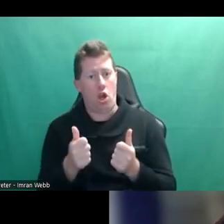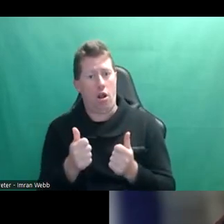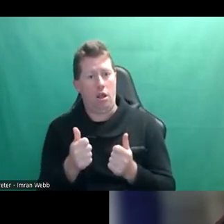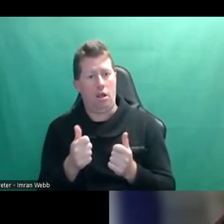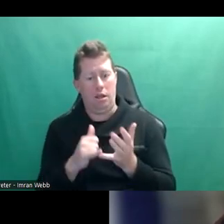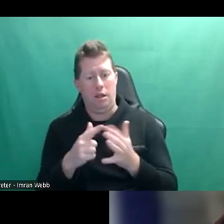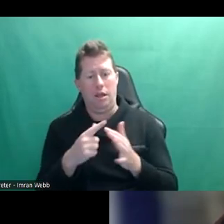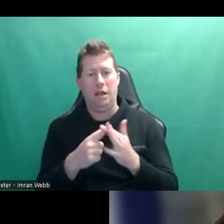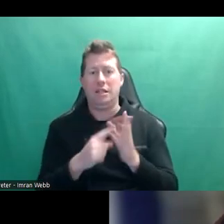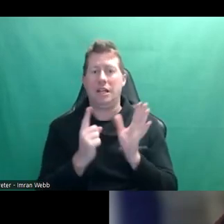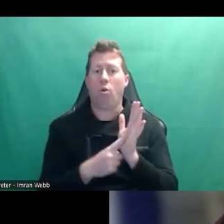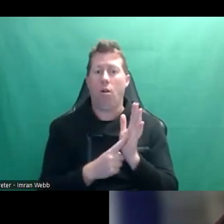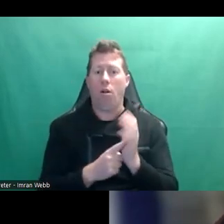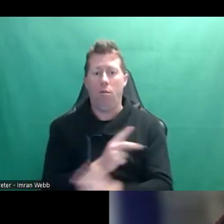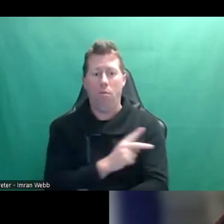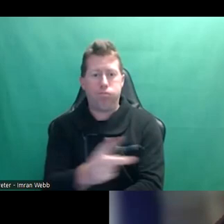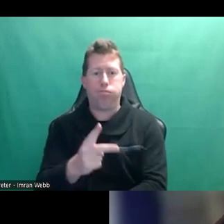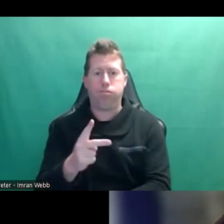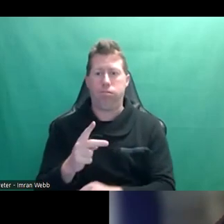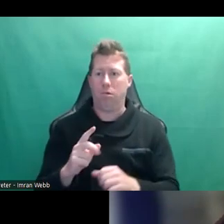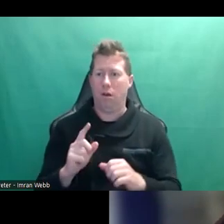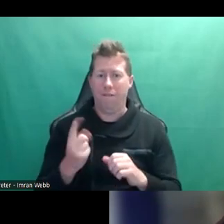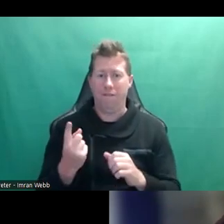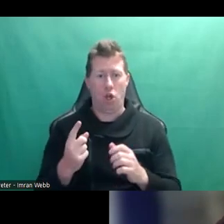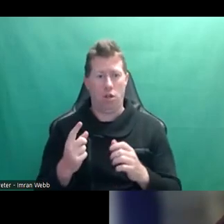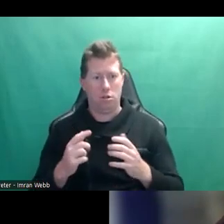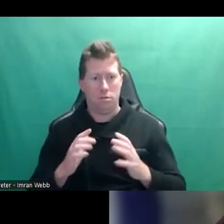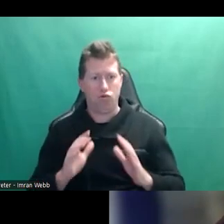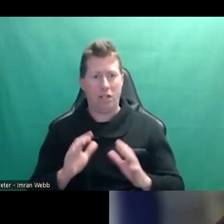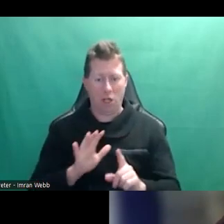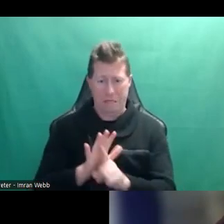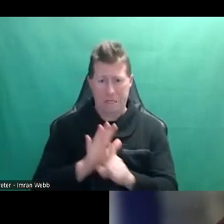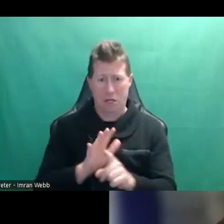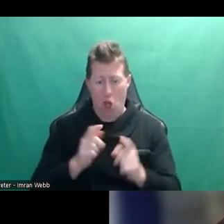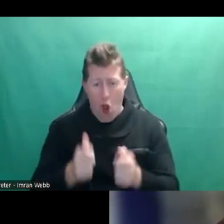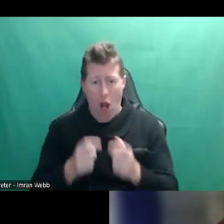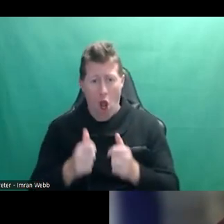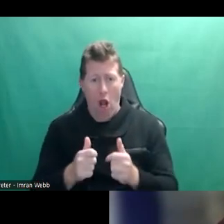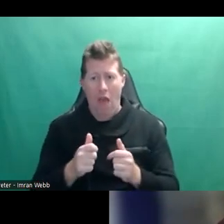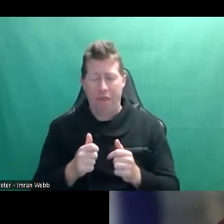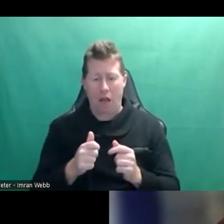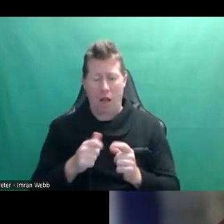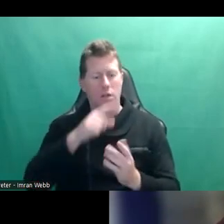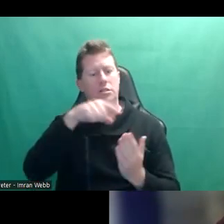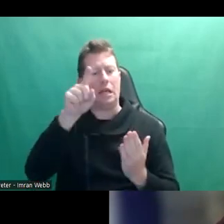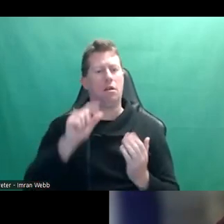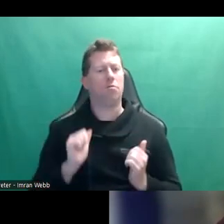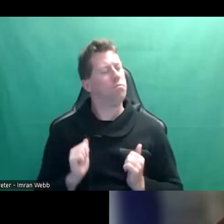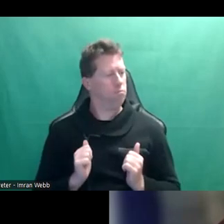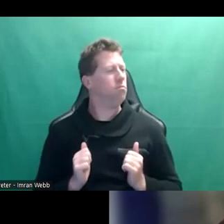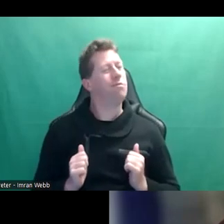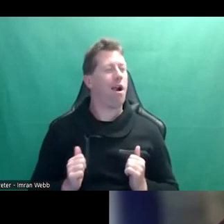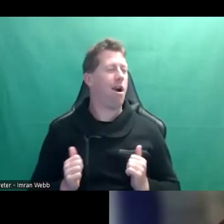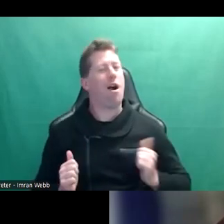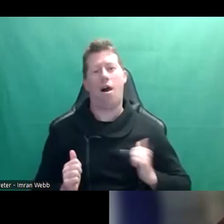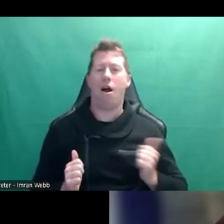first time quite, you know, pressured and early. And then not again for years because they feel as though they've ticked that box for their peers and they're not doing